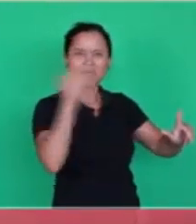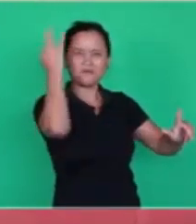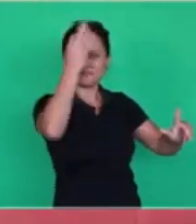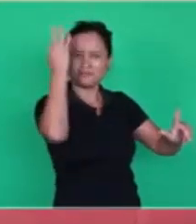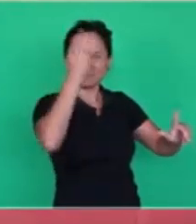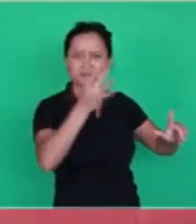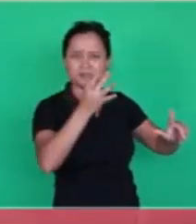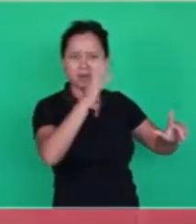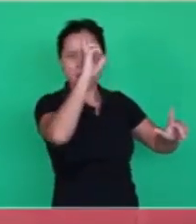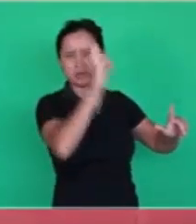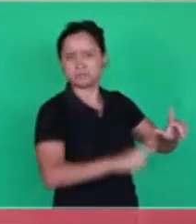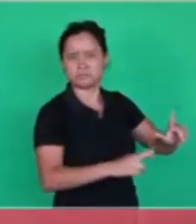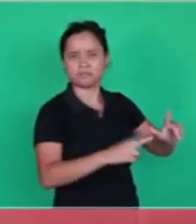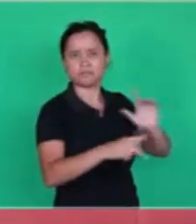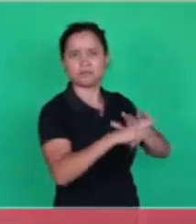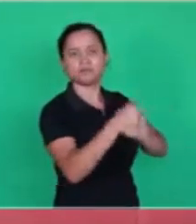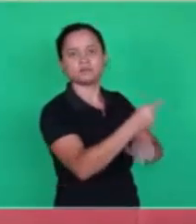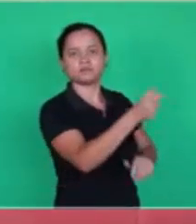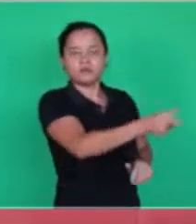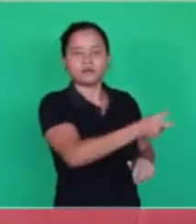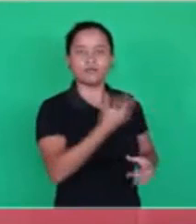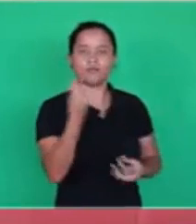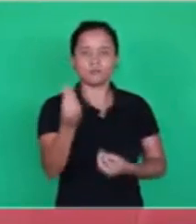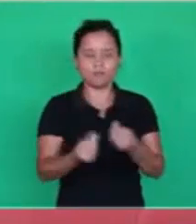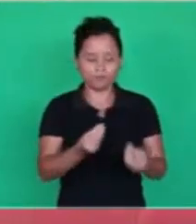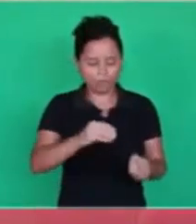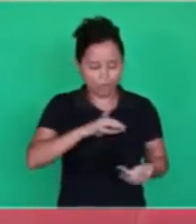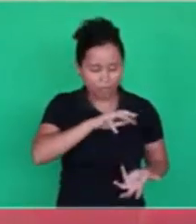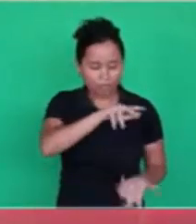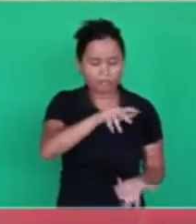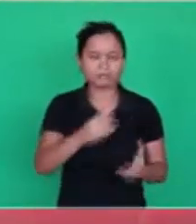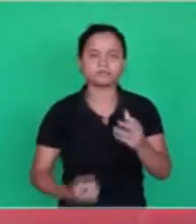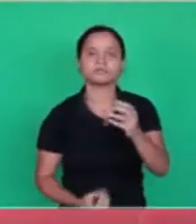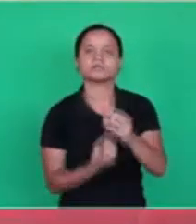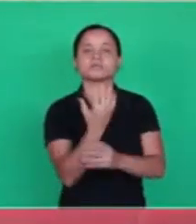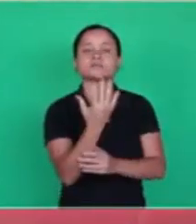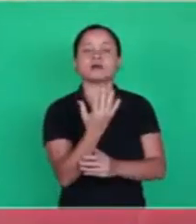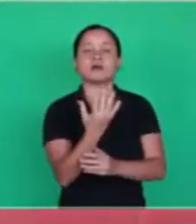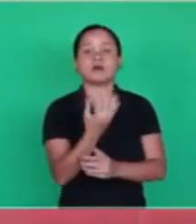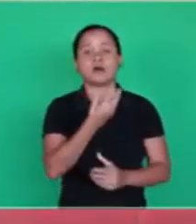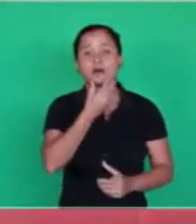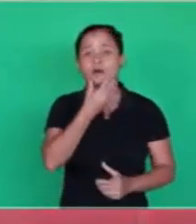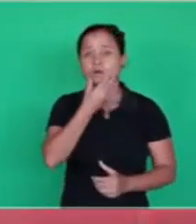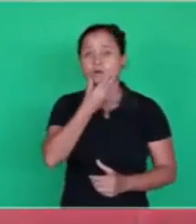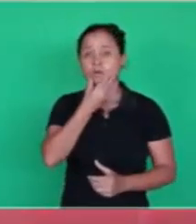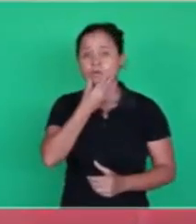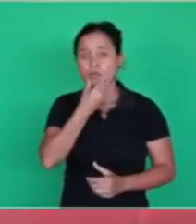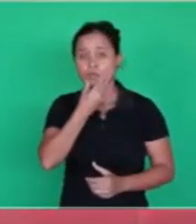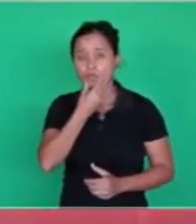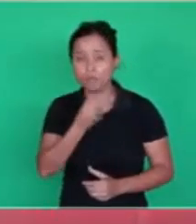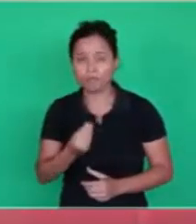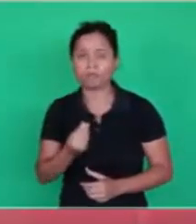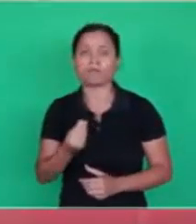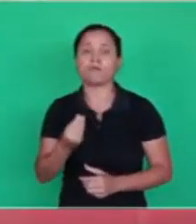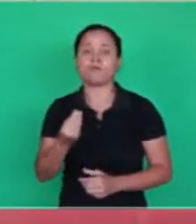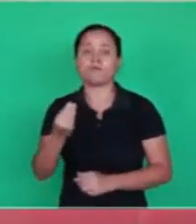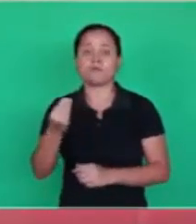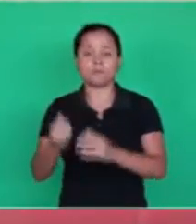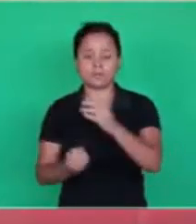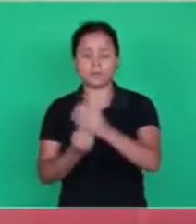Everything, how everything began and how the world was created, Darwin explains this. The philosophers explain this.